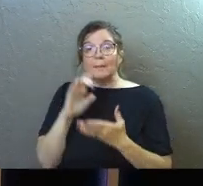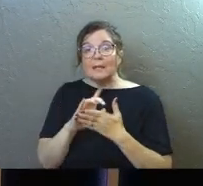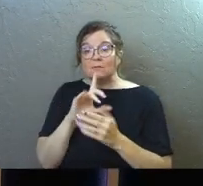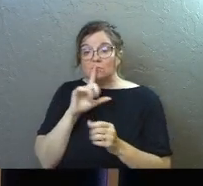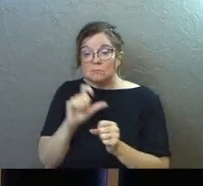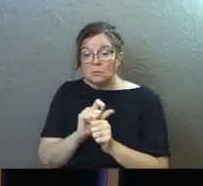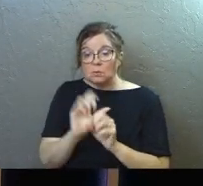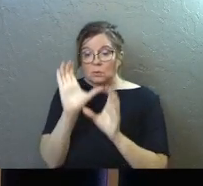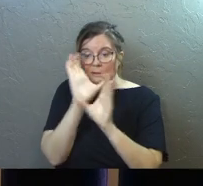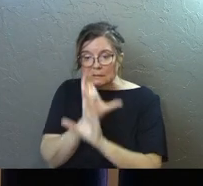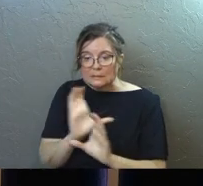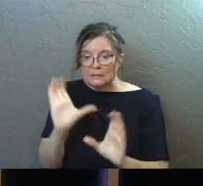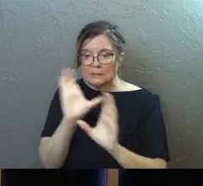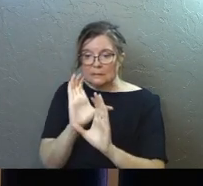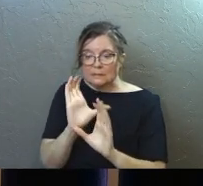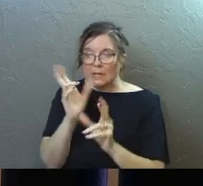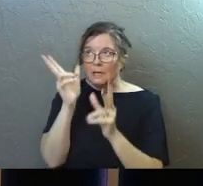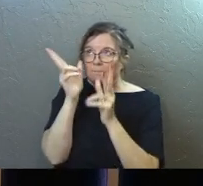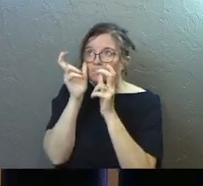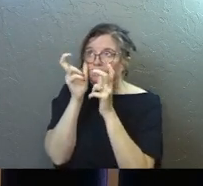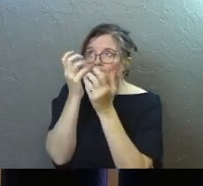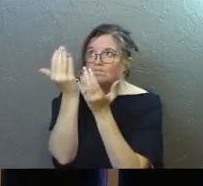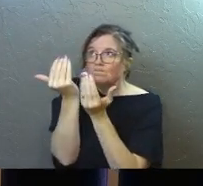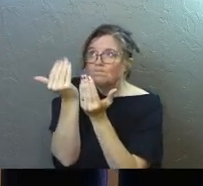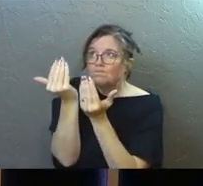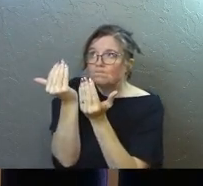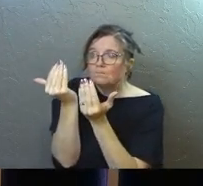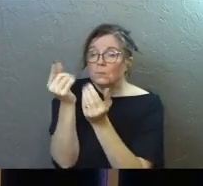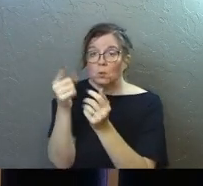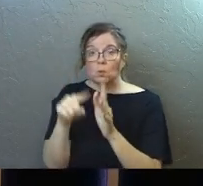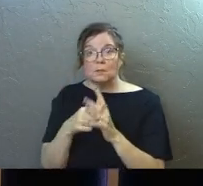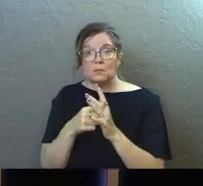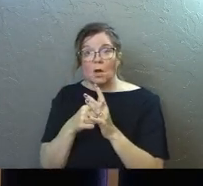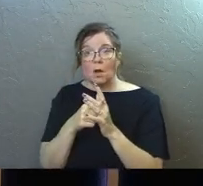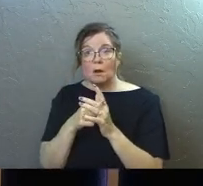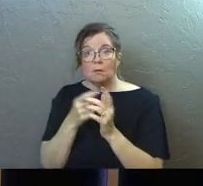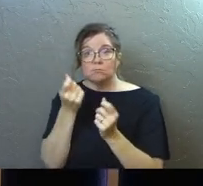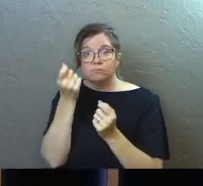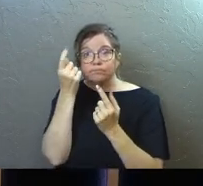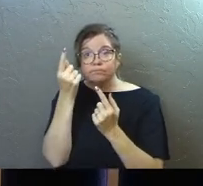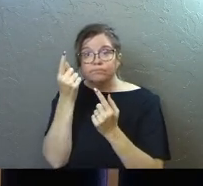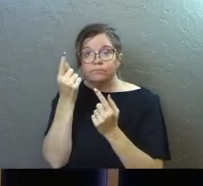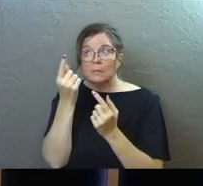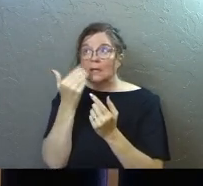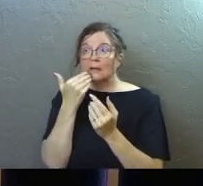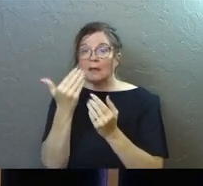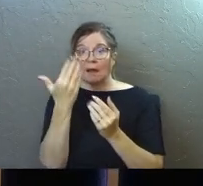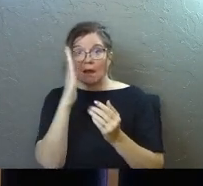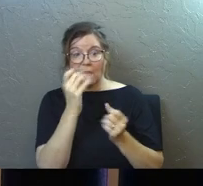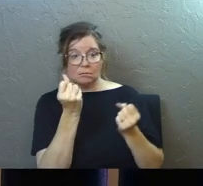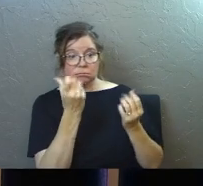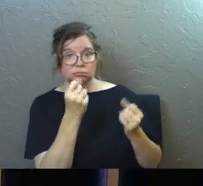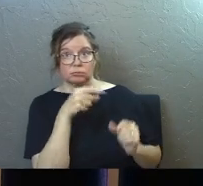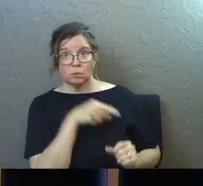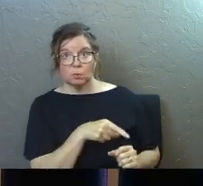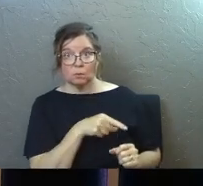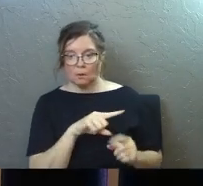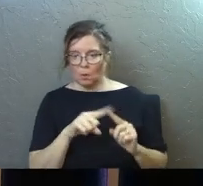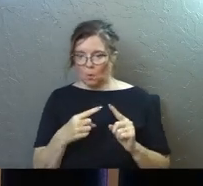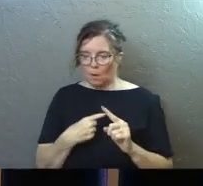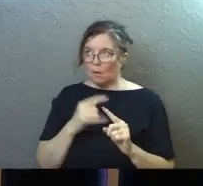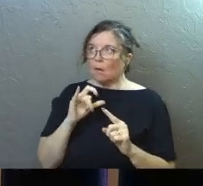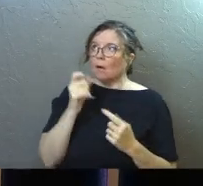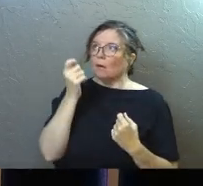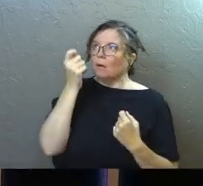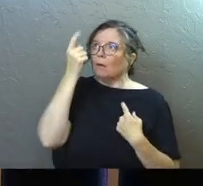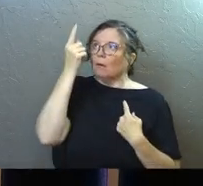and you open your ears to what his word has to say, you can start hearing God speak to you. And when he does, you're going to